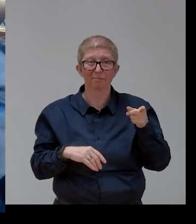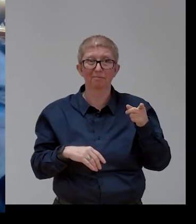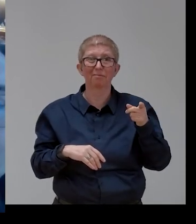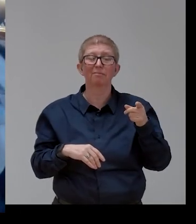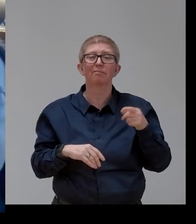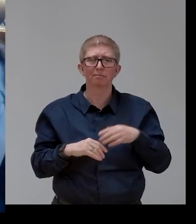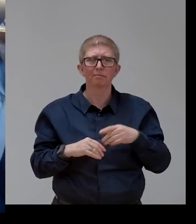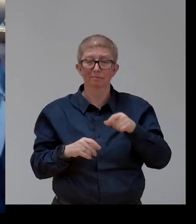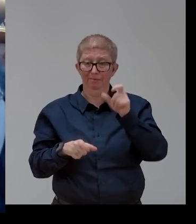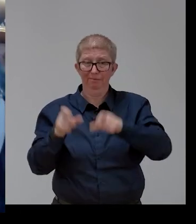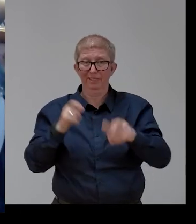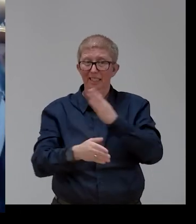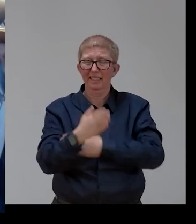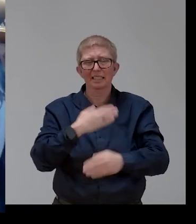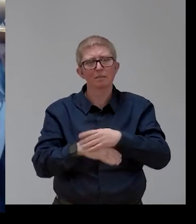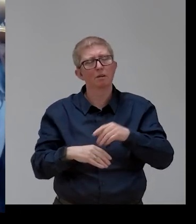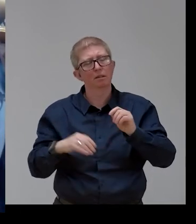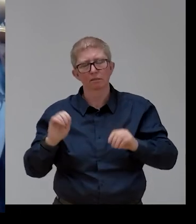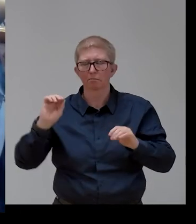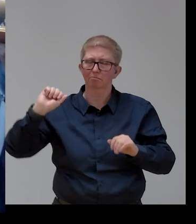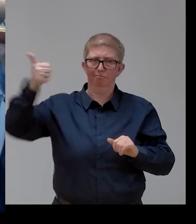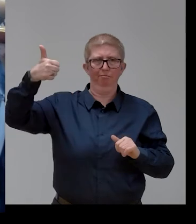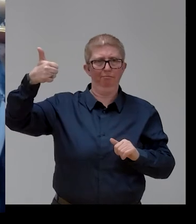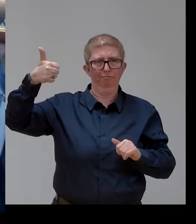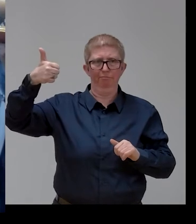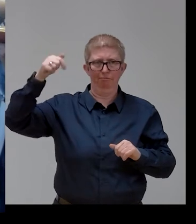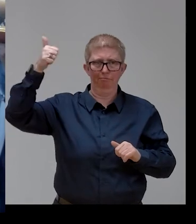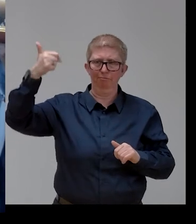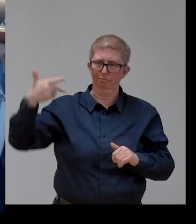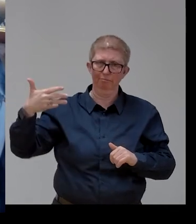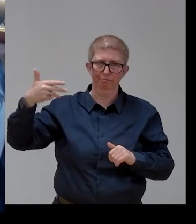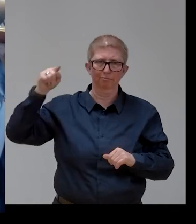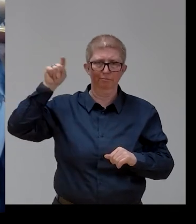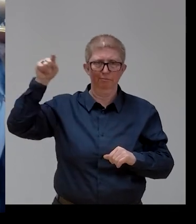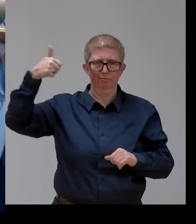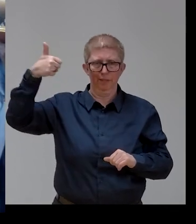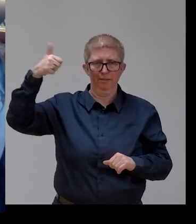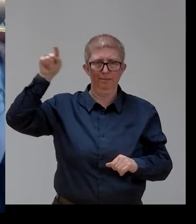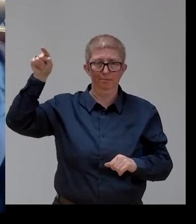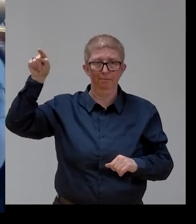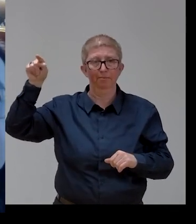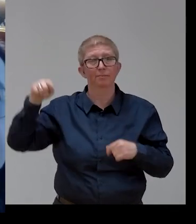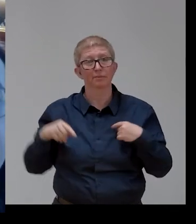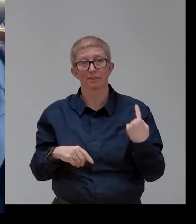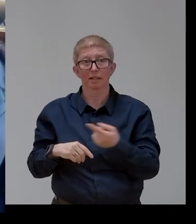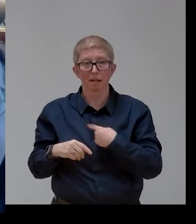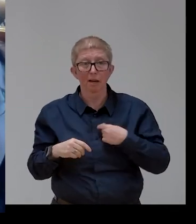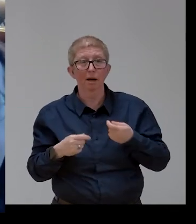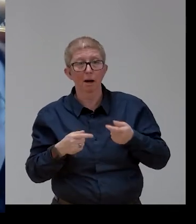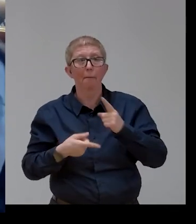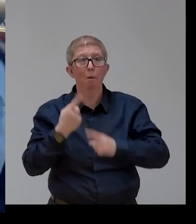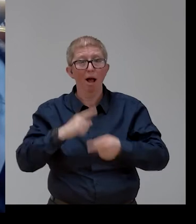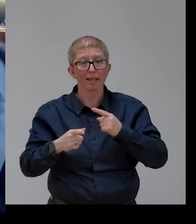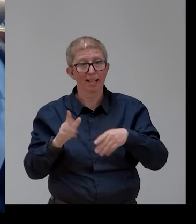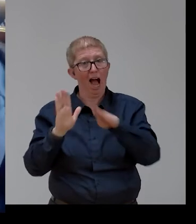our priorities. And to mark the political agenda, we will organize a high-level